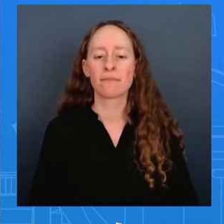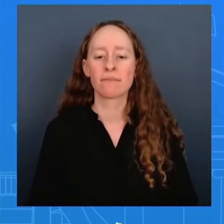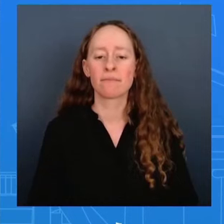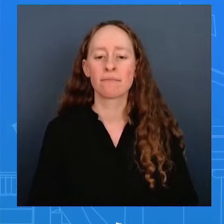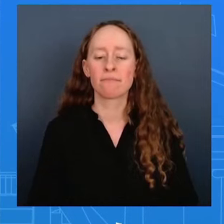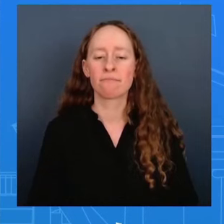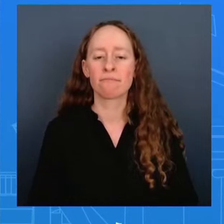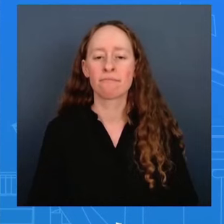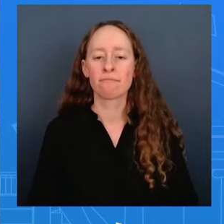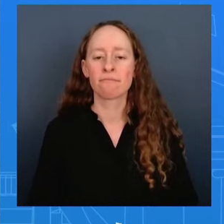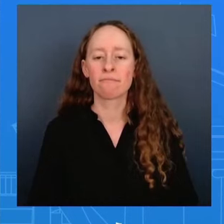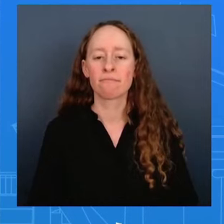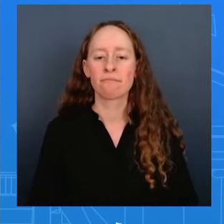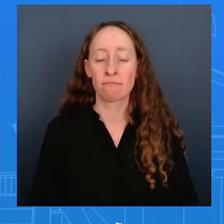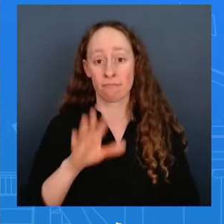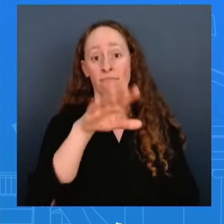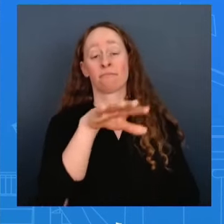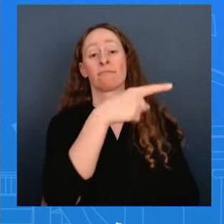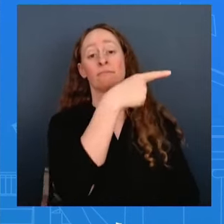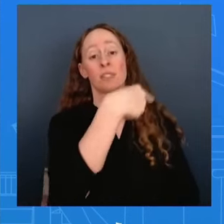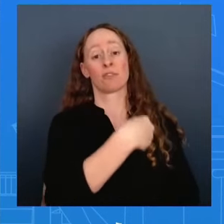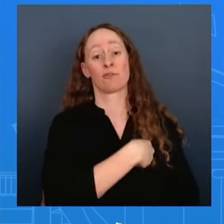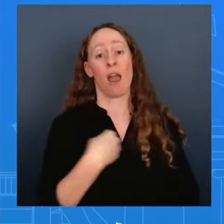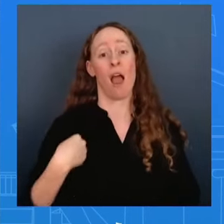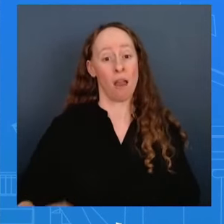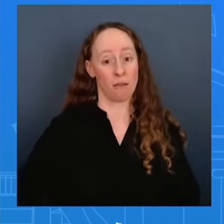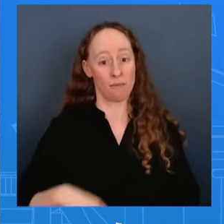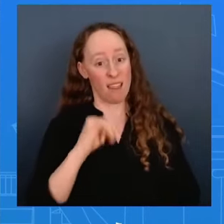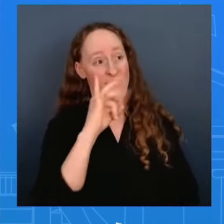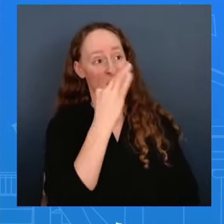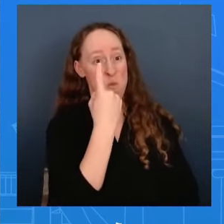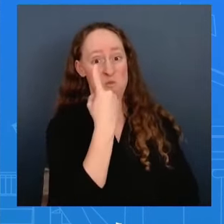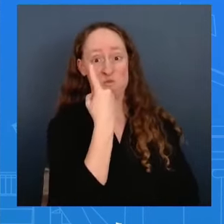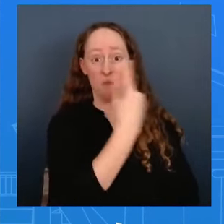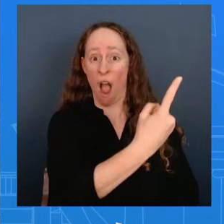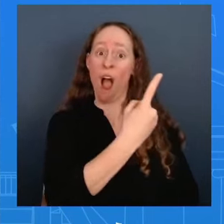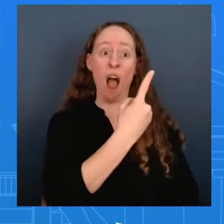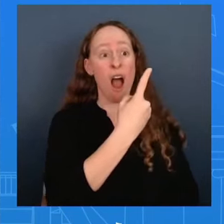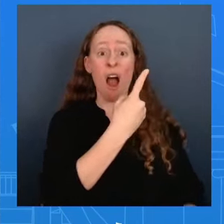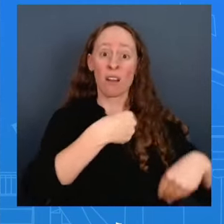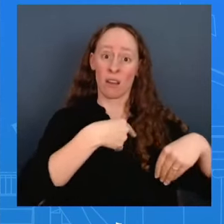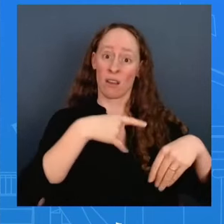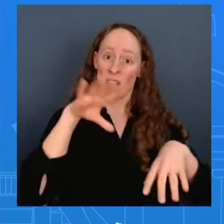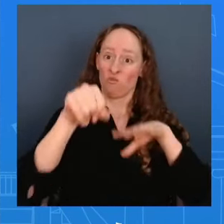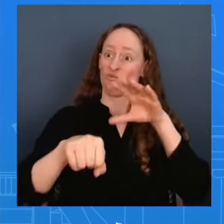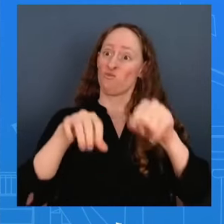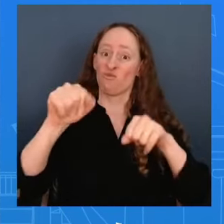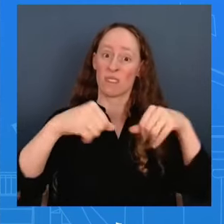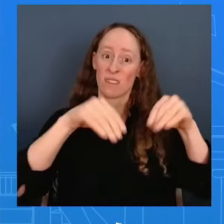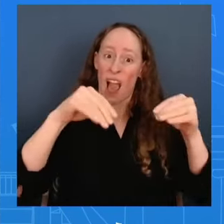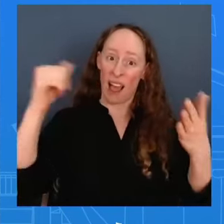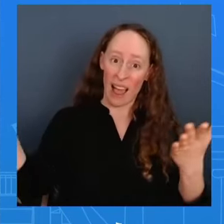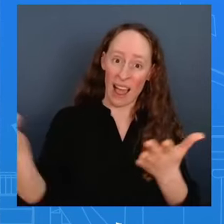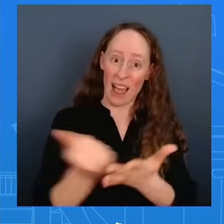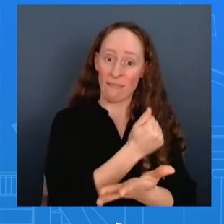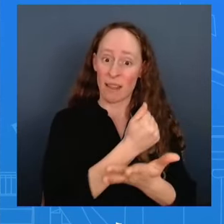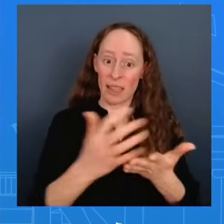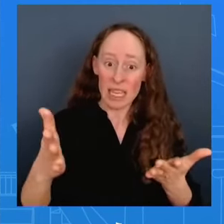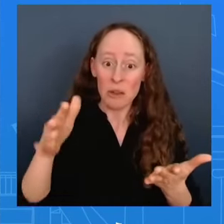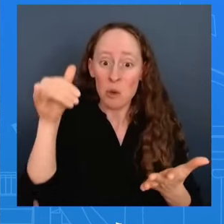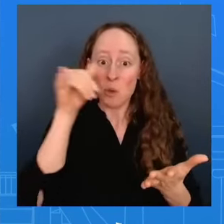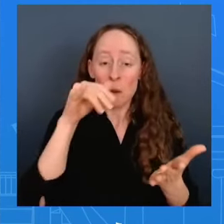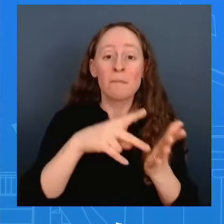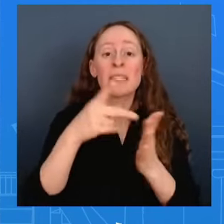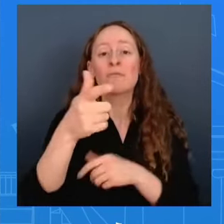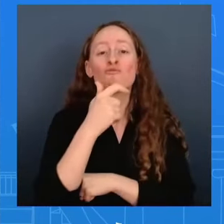to dominate the supply and the production in these industries your choice is actually made for you you have fewer